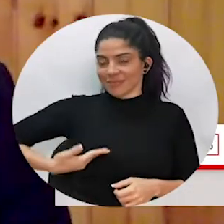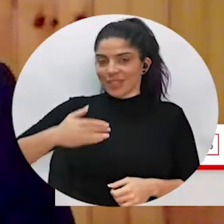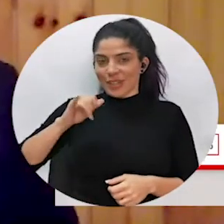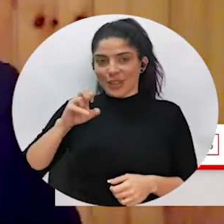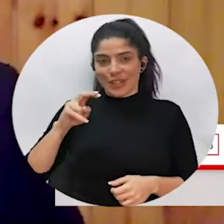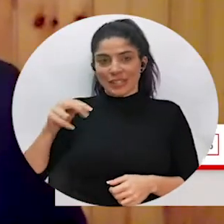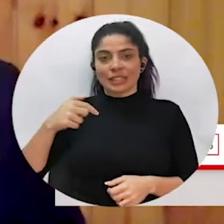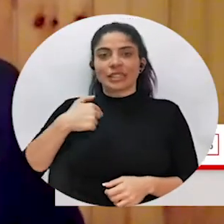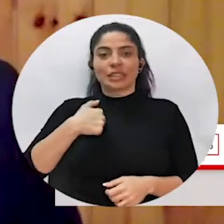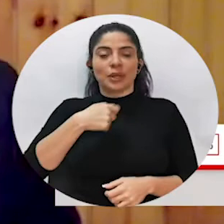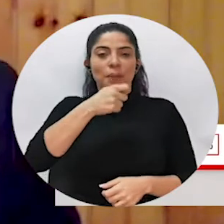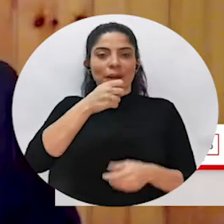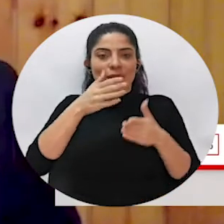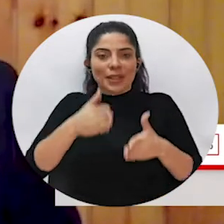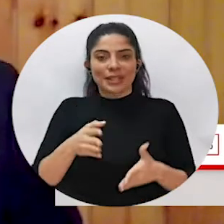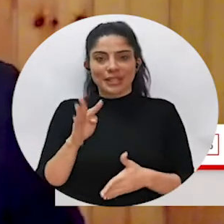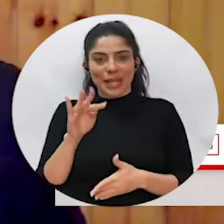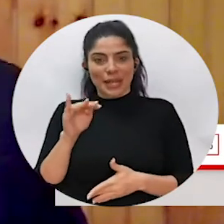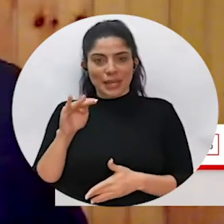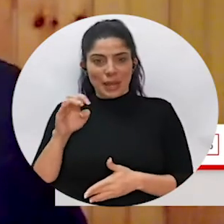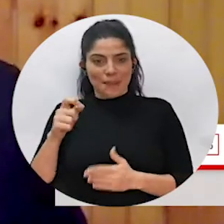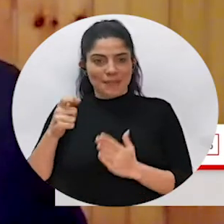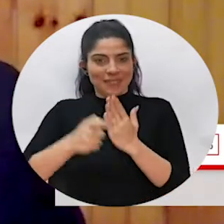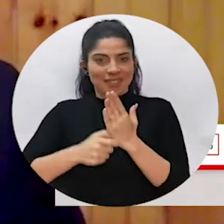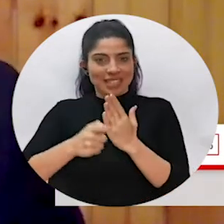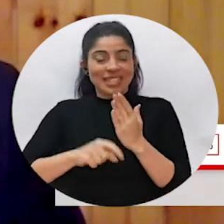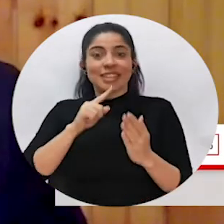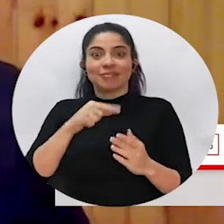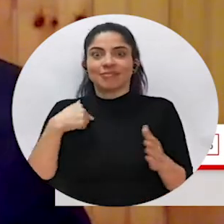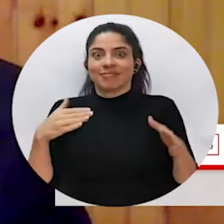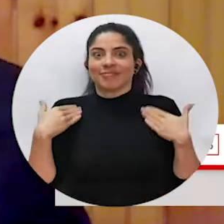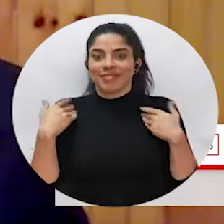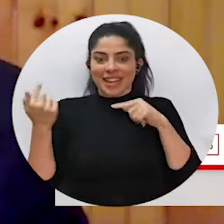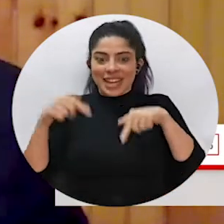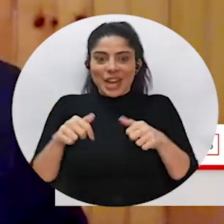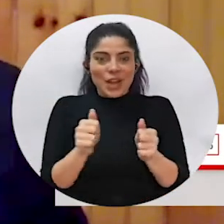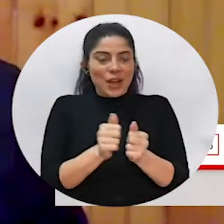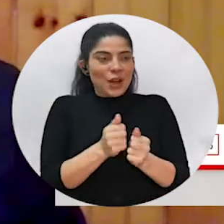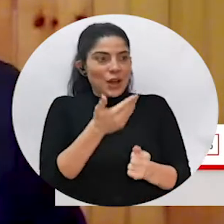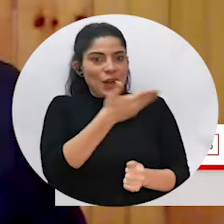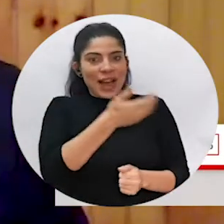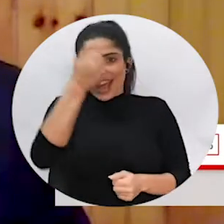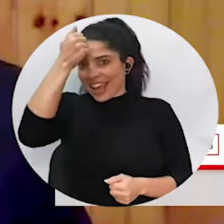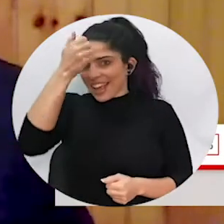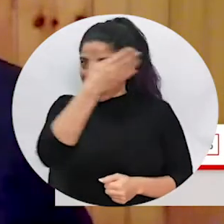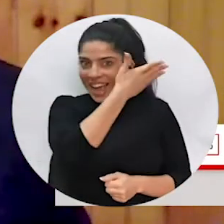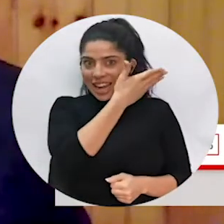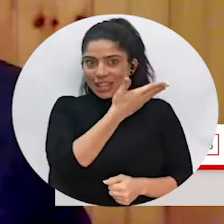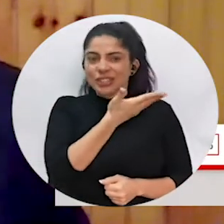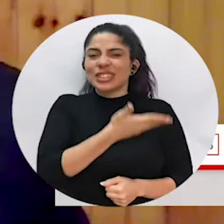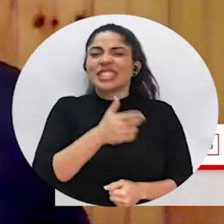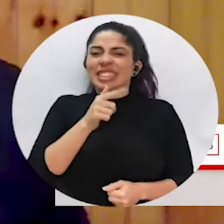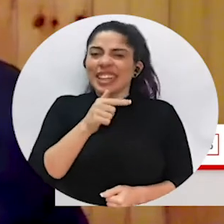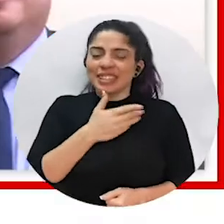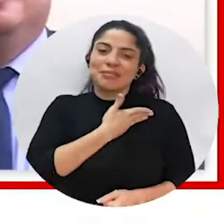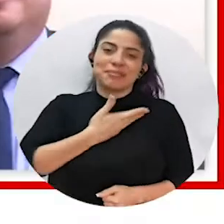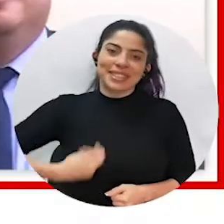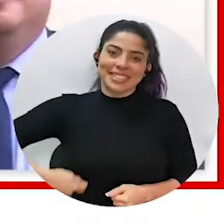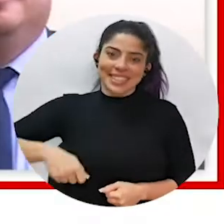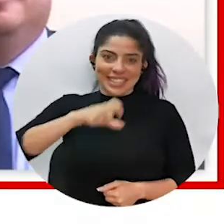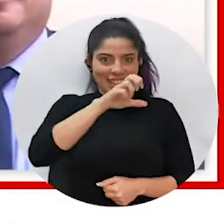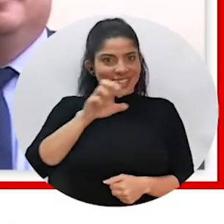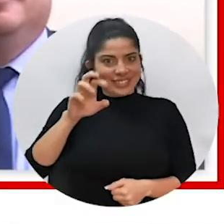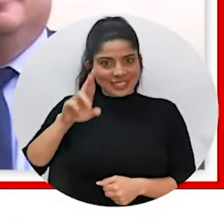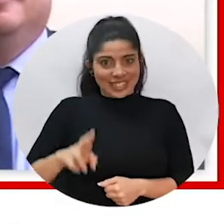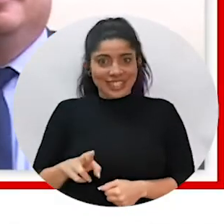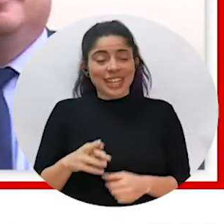Hi, I'm Justin Worland, correspondent of Time Magazine. I'm really thrilled to be here today with Mr. Carlos Alvarado Quesada, who is